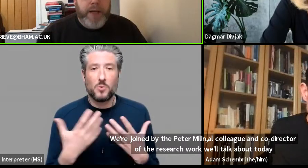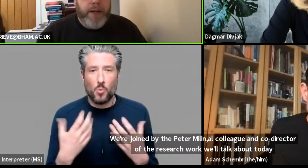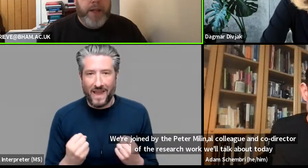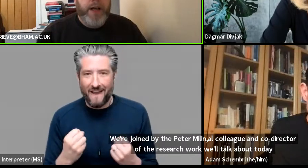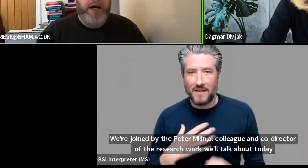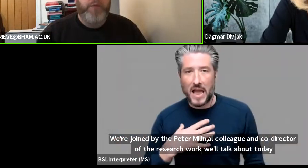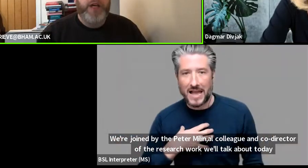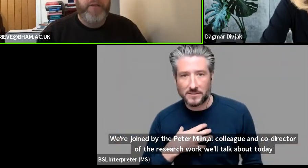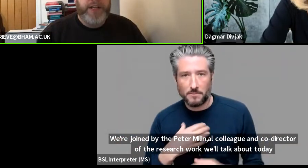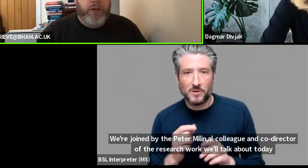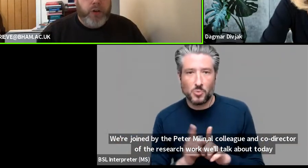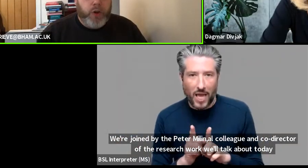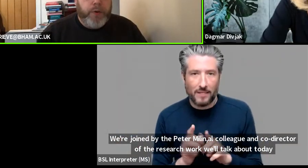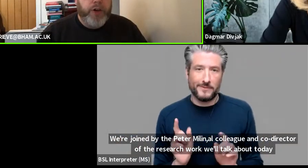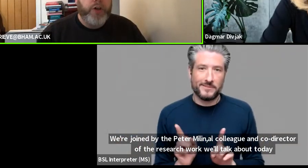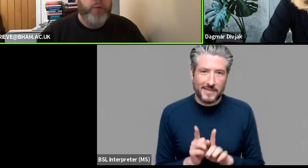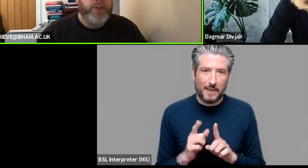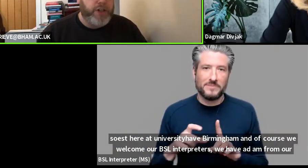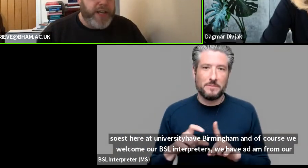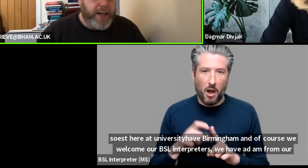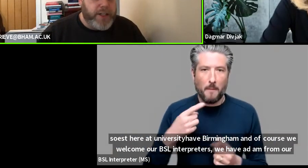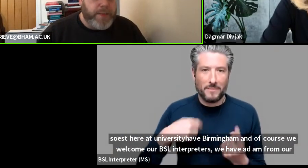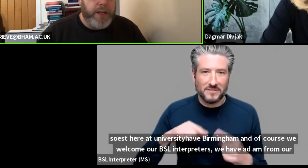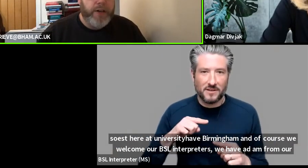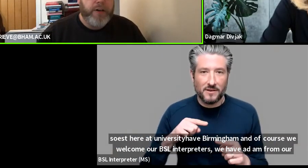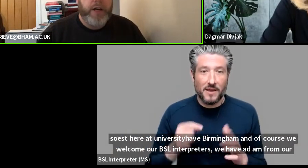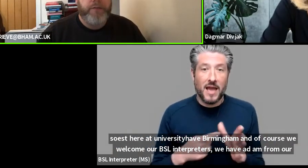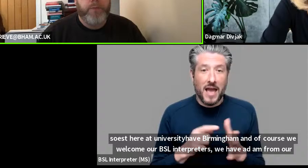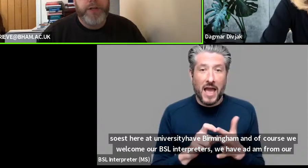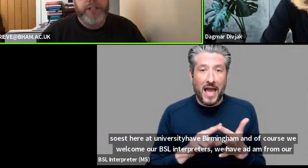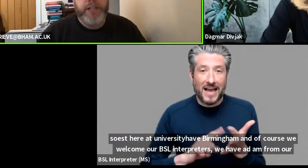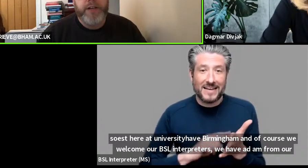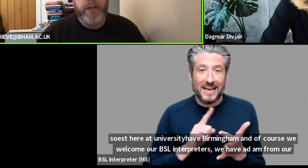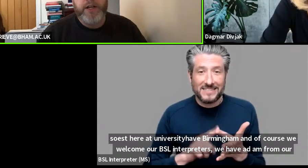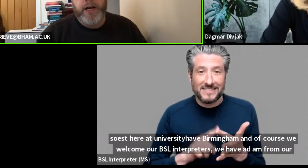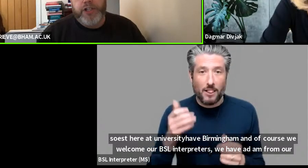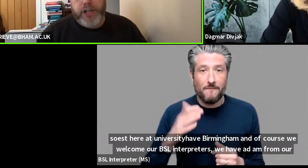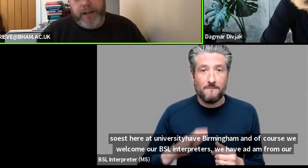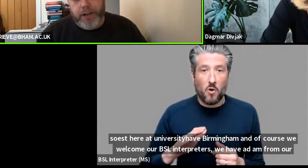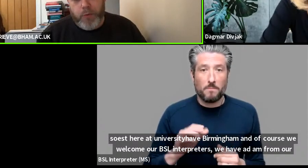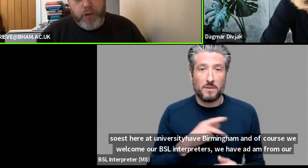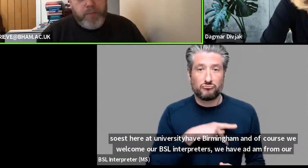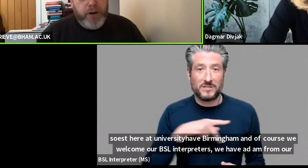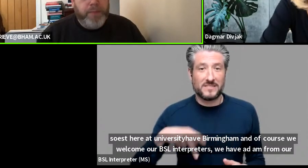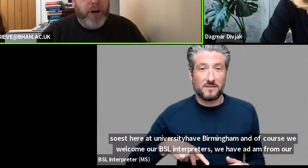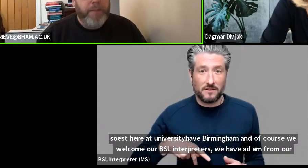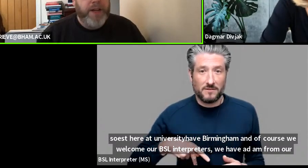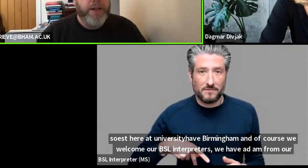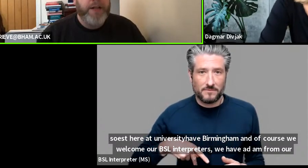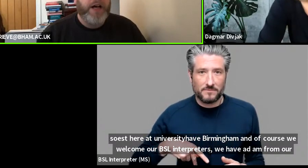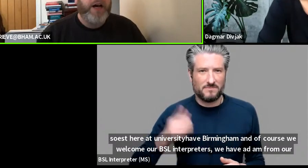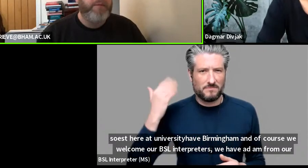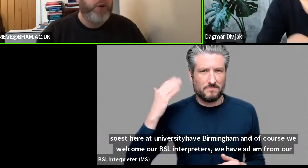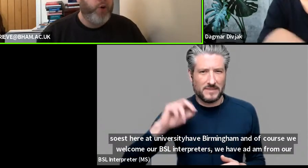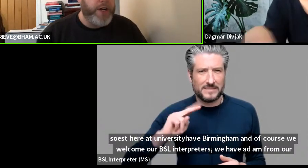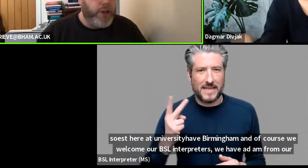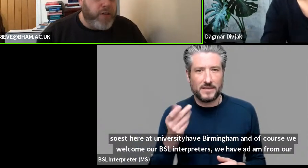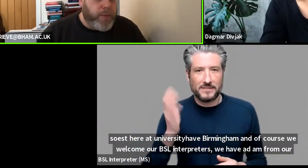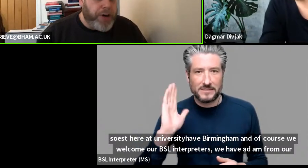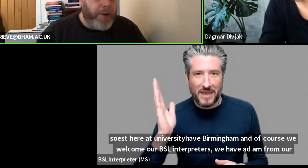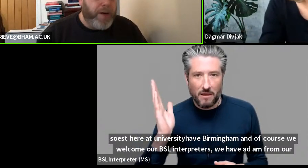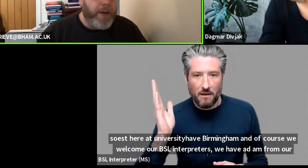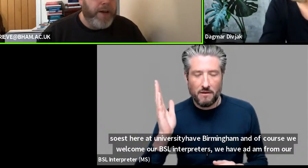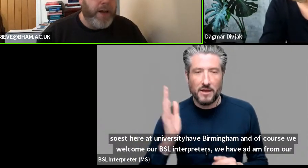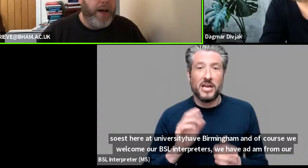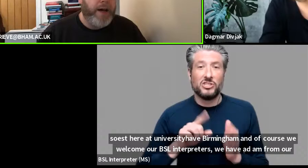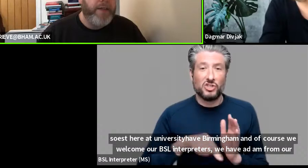department um we have adele goldberg who was our second speaker from princeton uh jeanette littlemore from our department uh boda winter